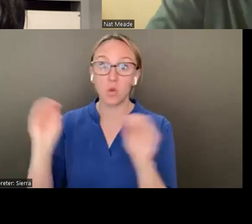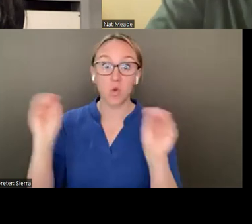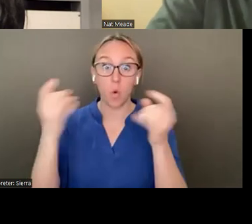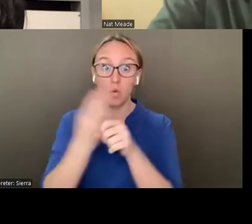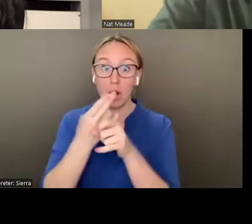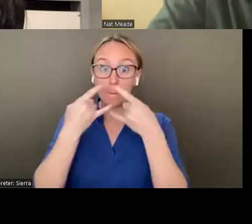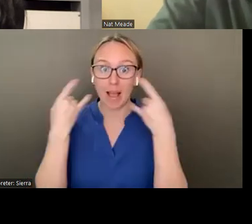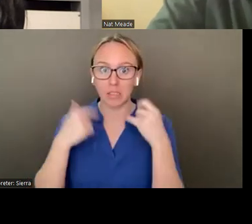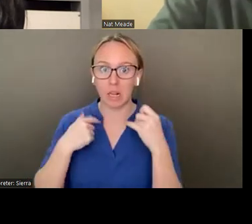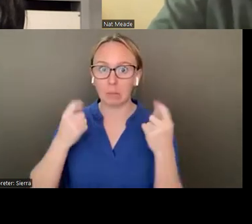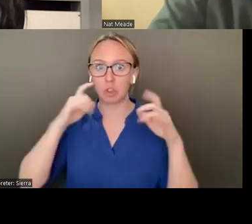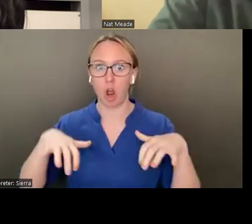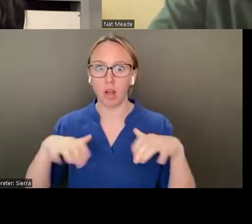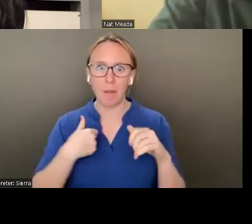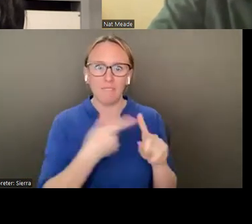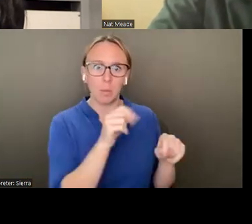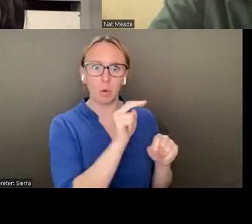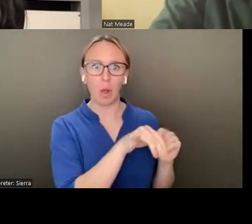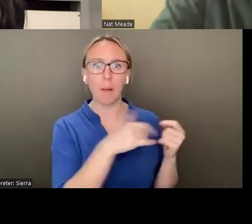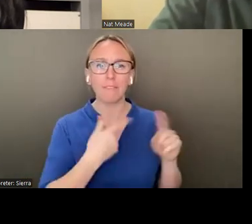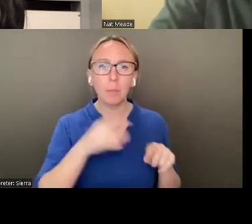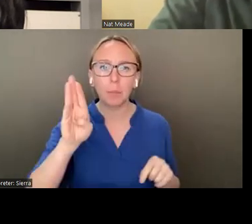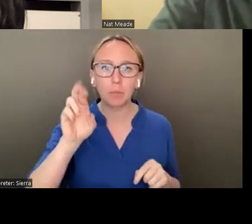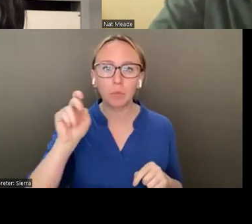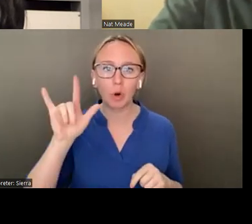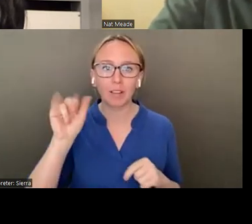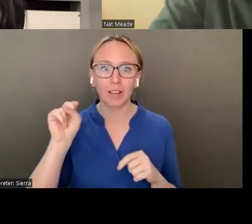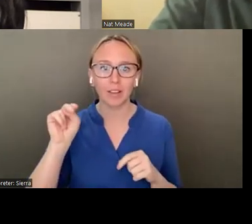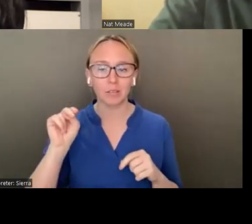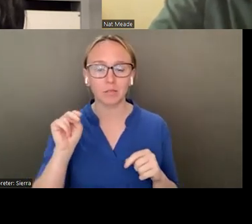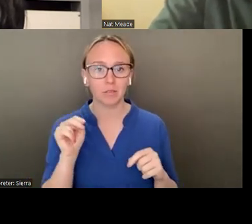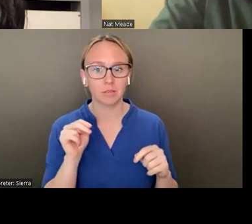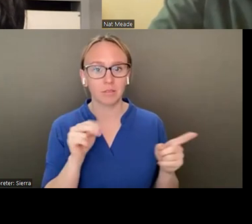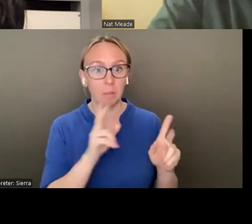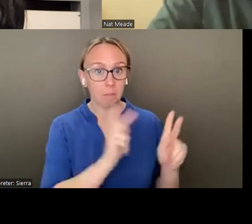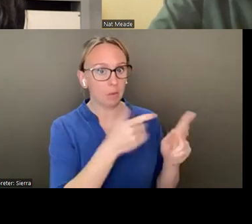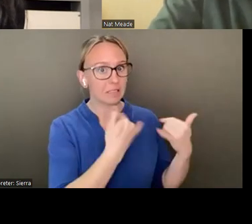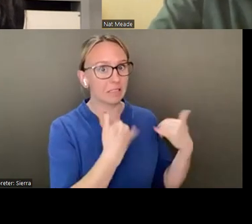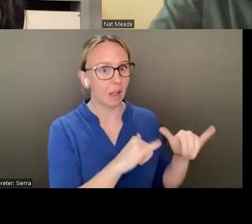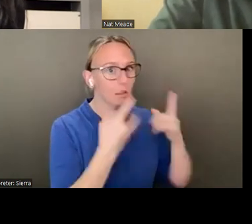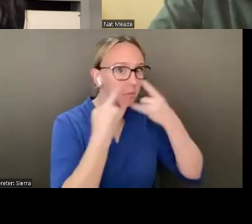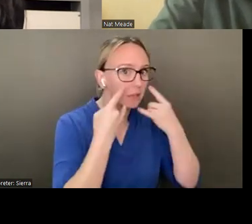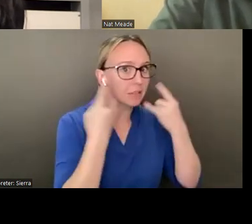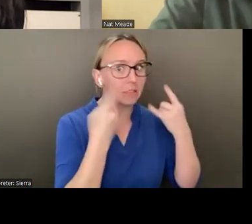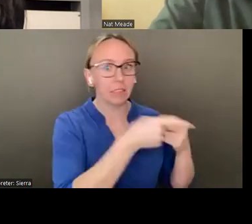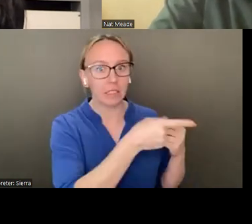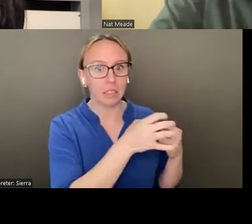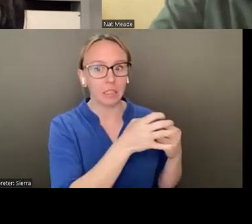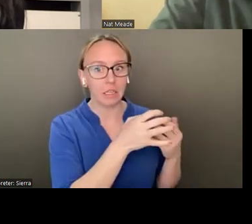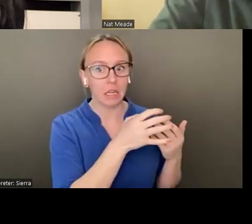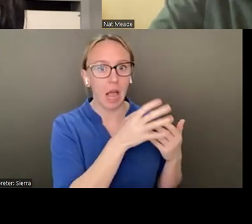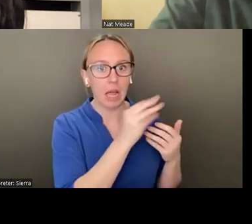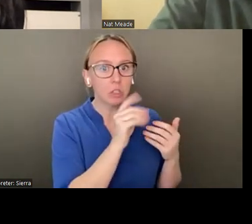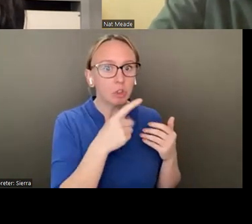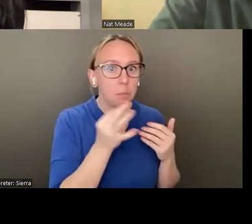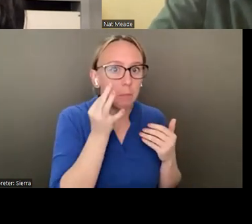when I arrived, I was coming out of, you know, Brooklyn, where I feel like people were still kind of just surfacing from